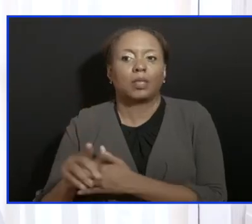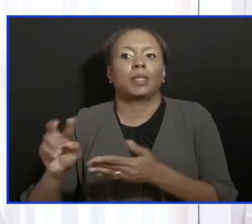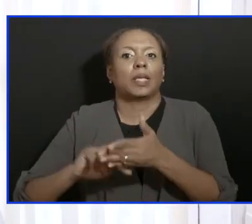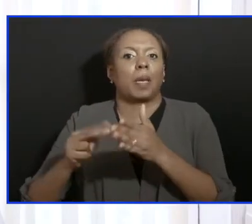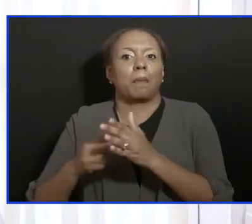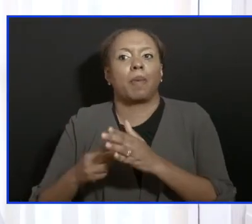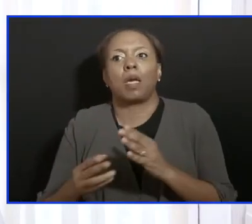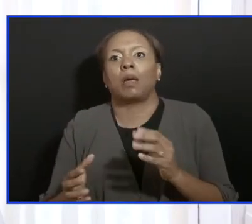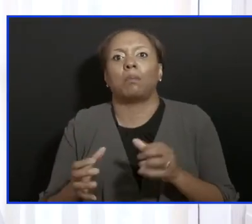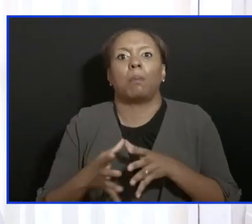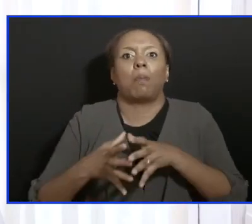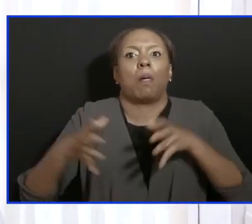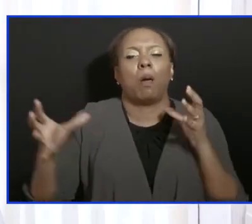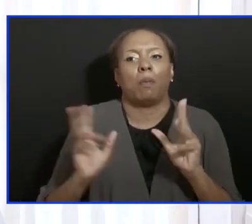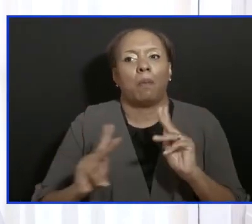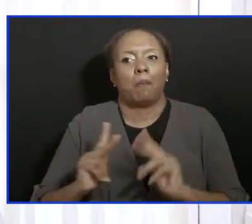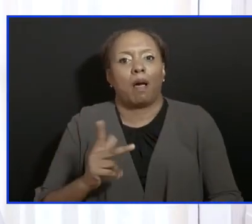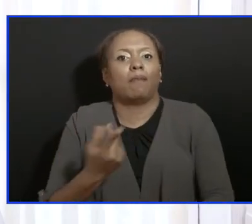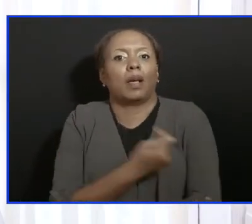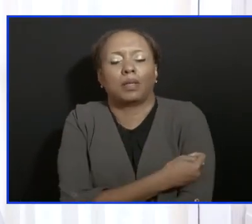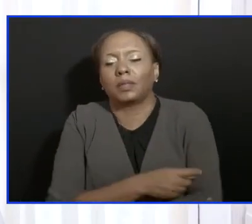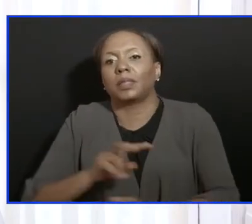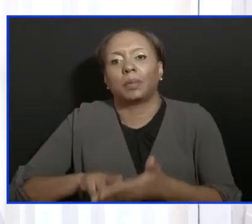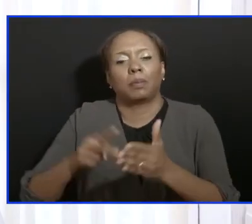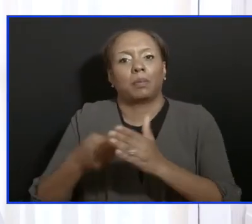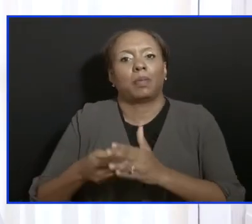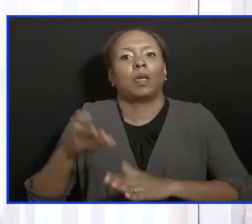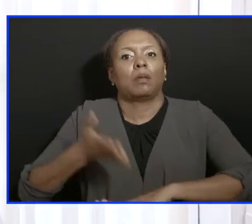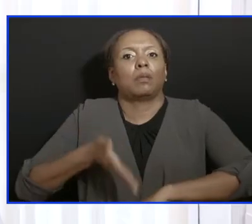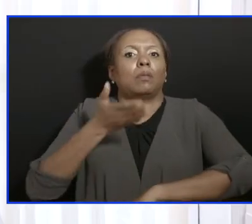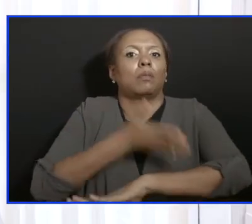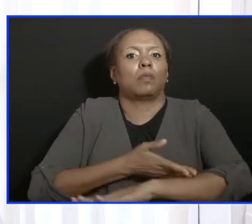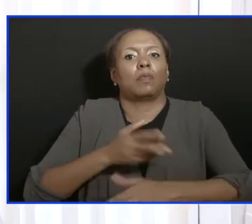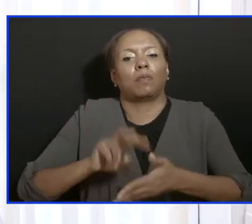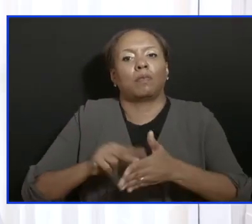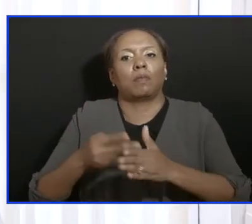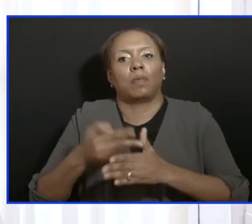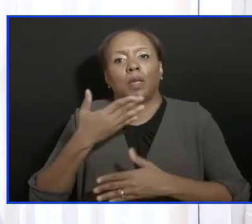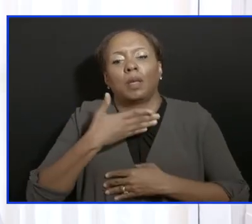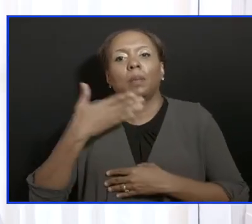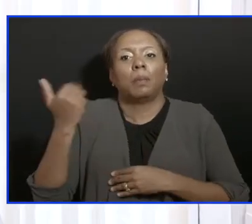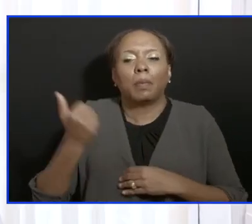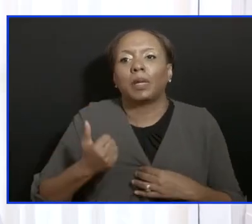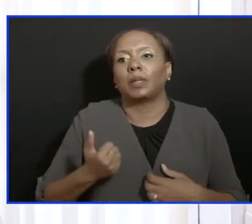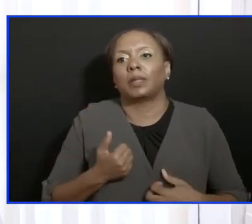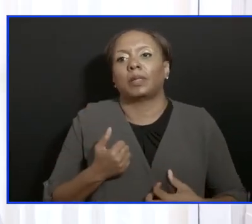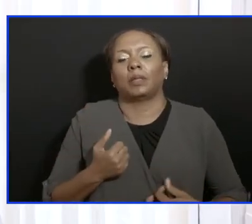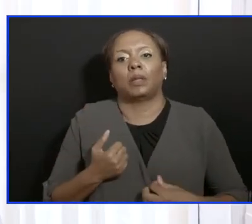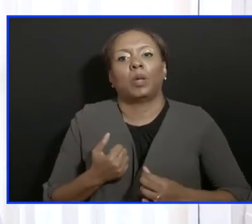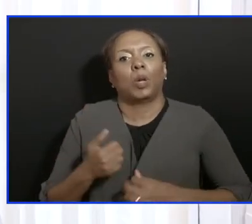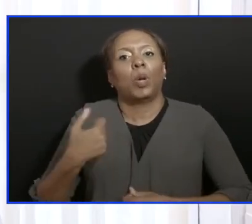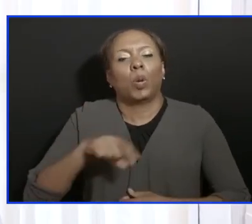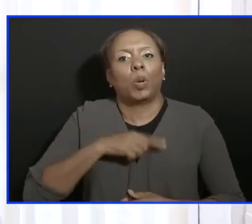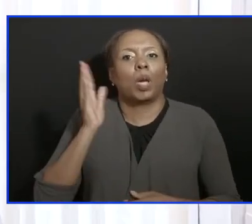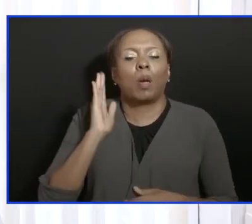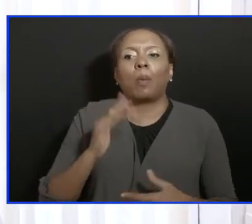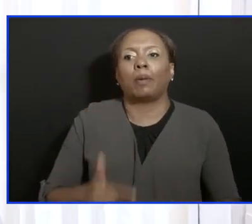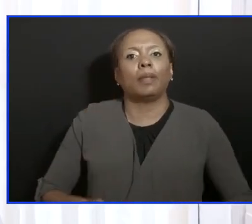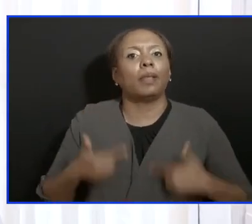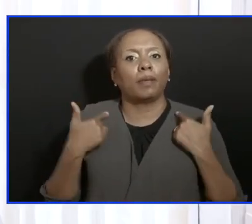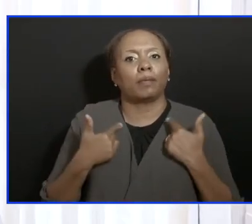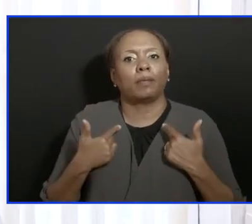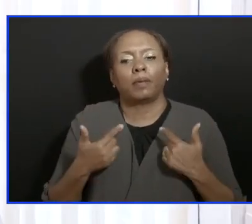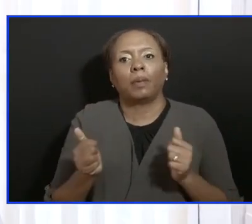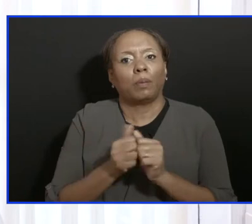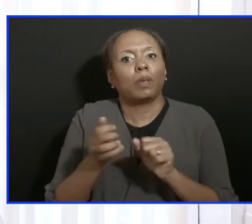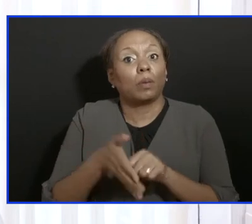in a much better place and in a much better place to be able to continue to learn to live with this on the marathon that it